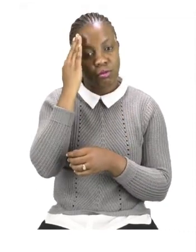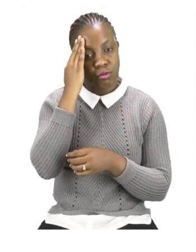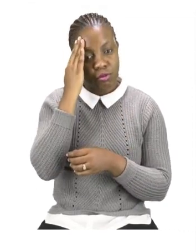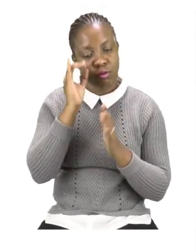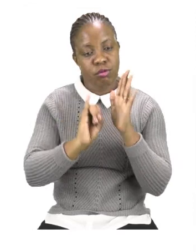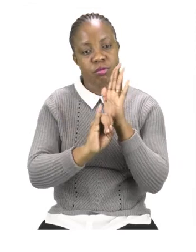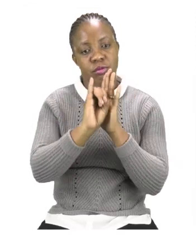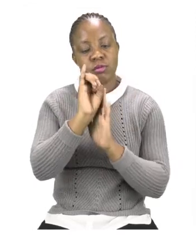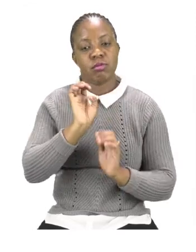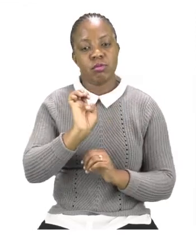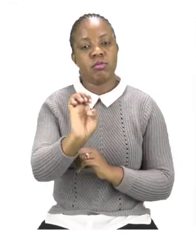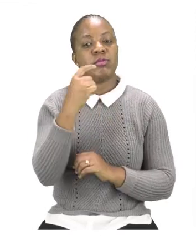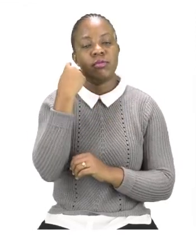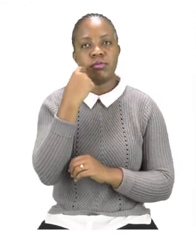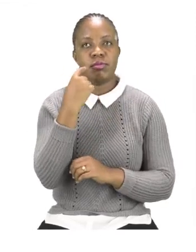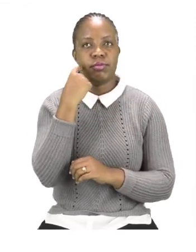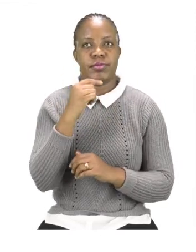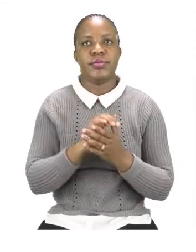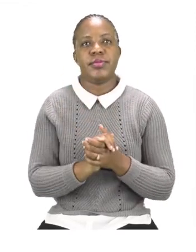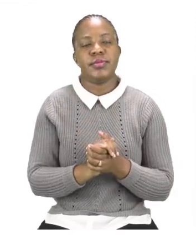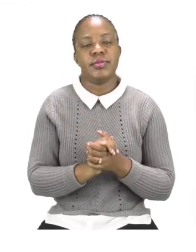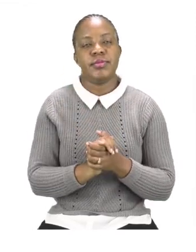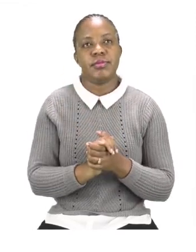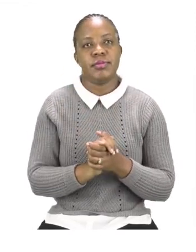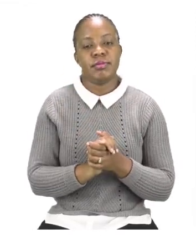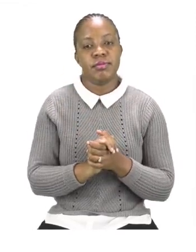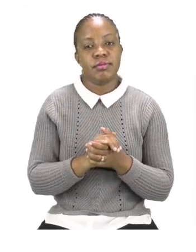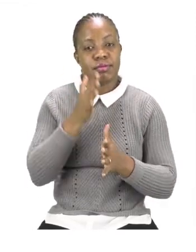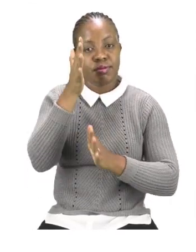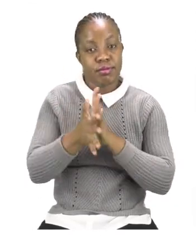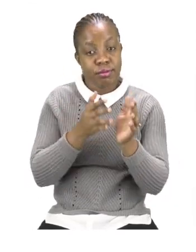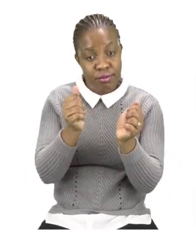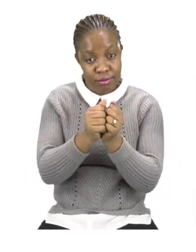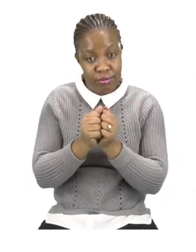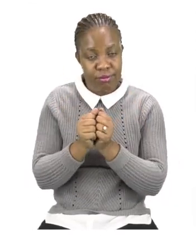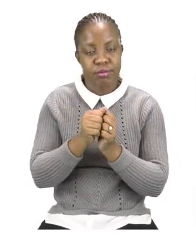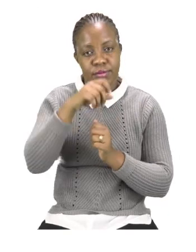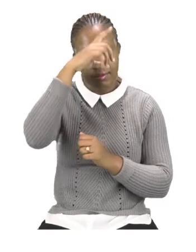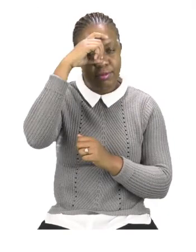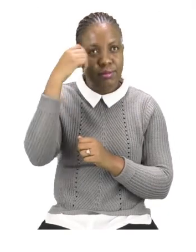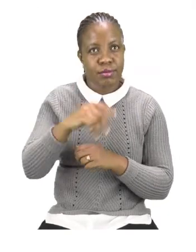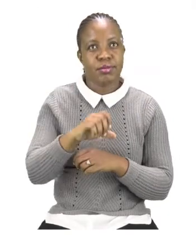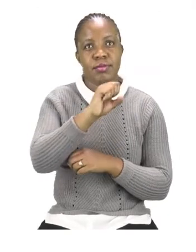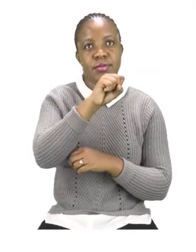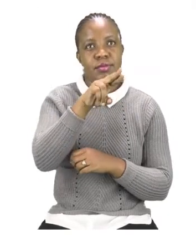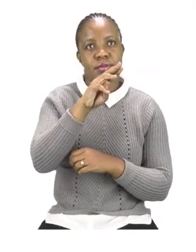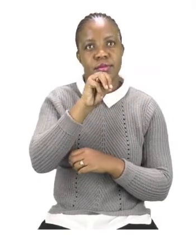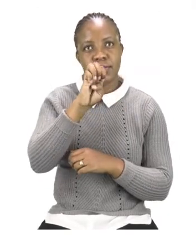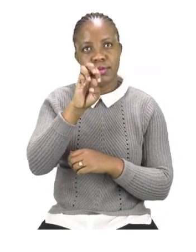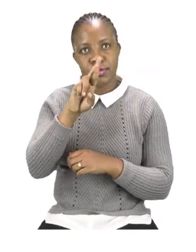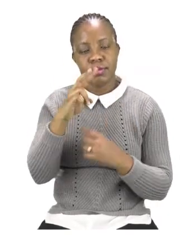Today we have the words, repeat after me, summer, play,